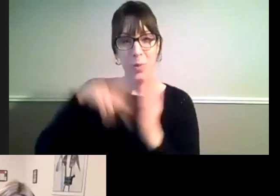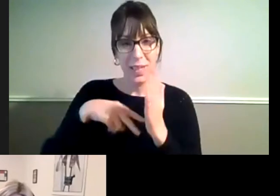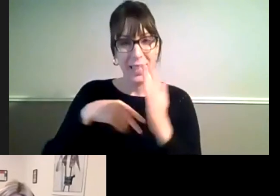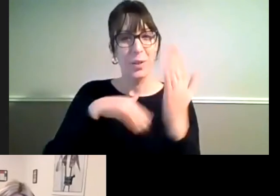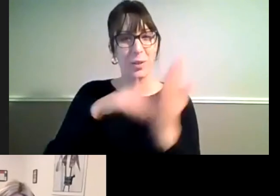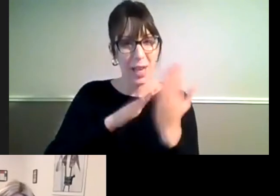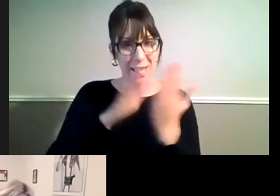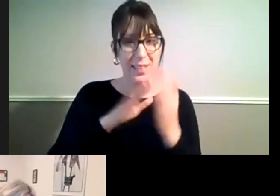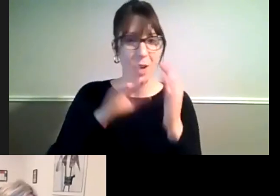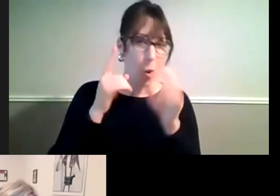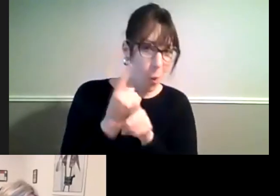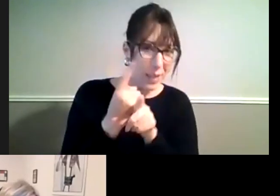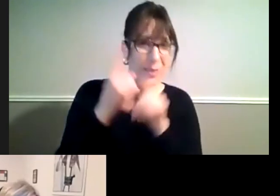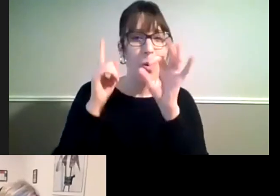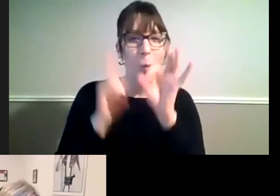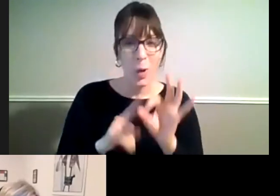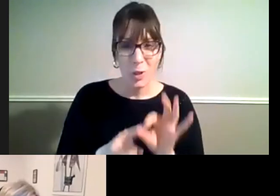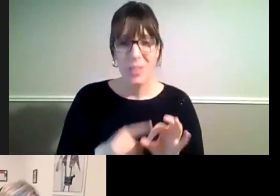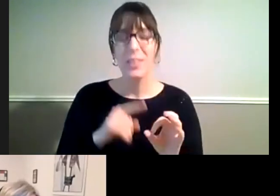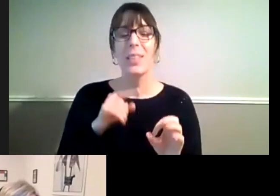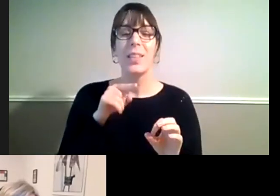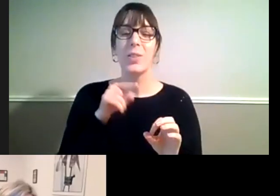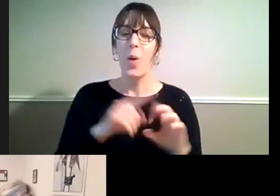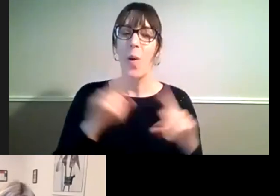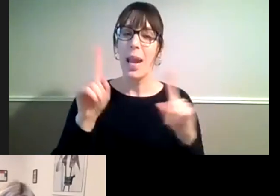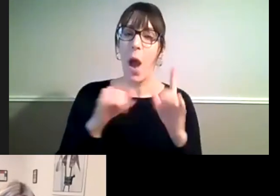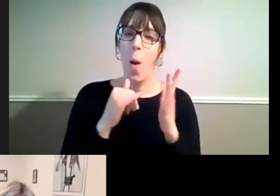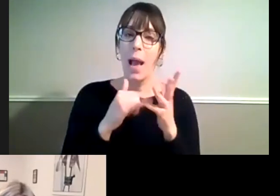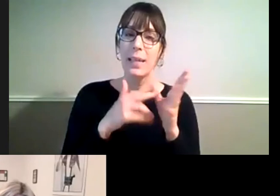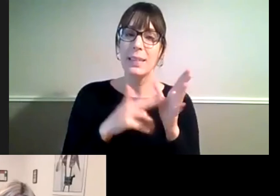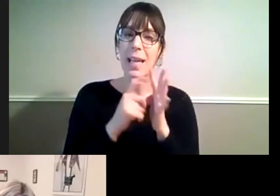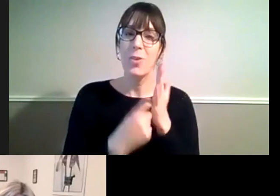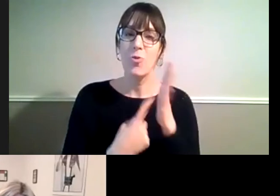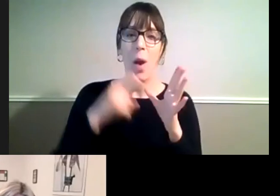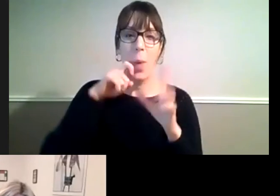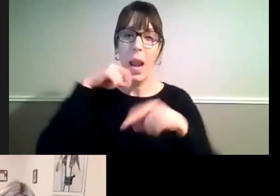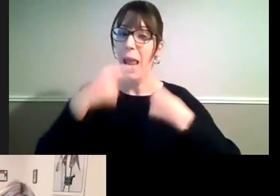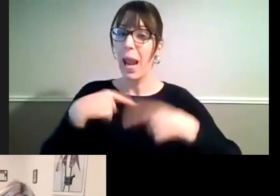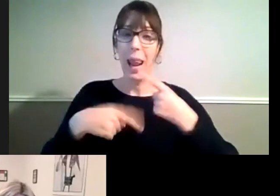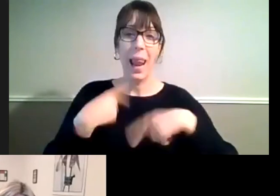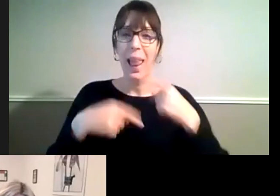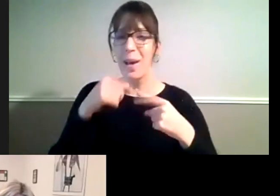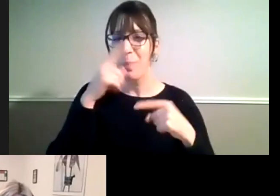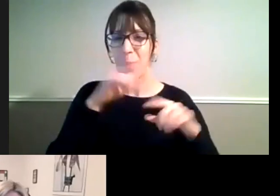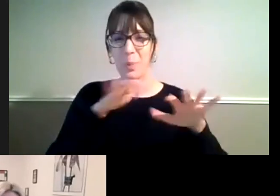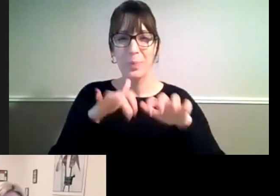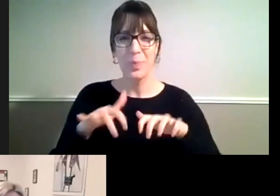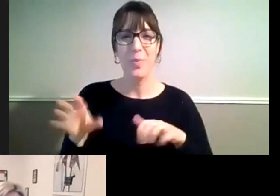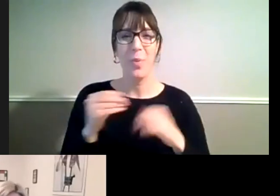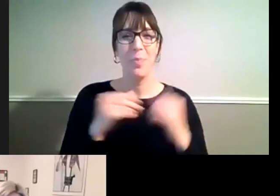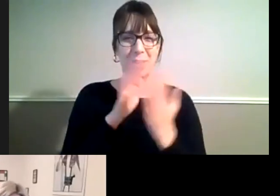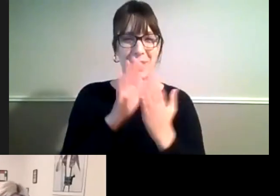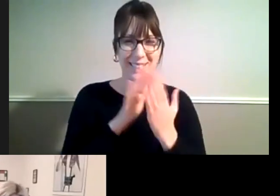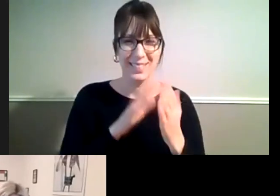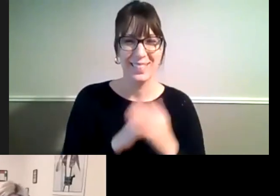questions. And she's going to now take us through as many as we can get to, Sandra, between